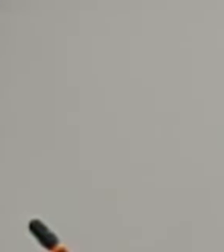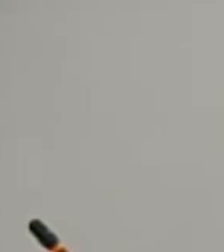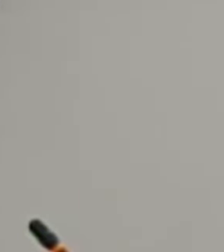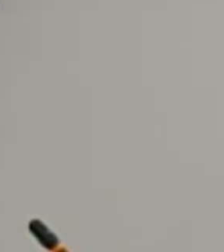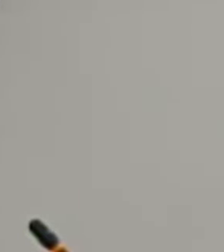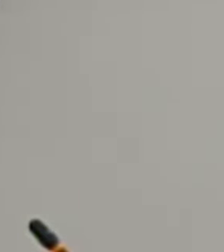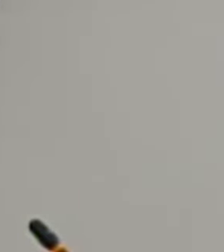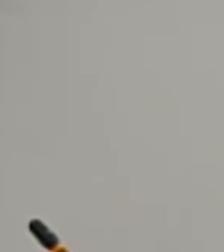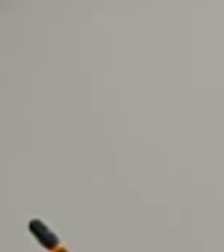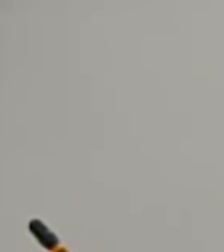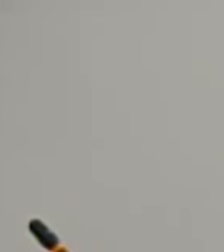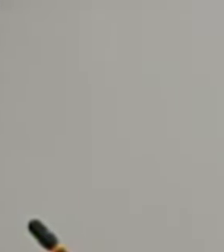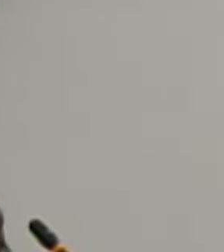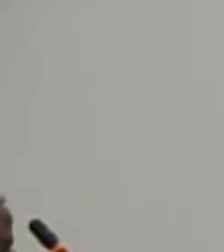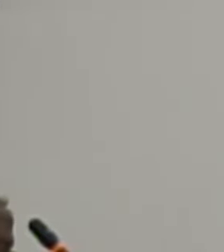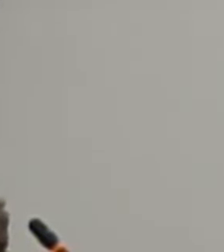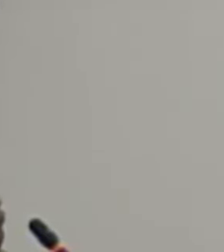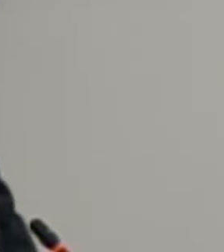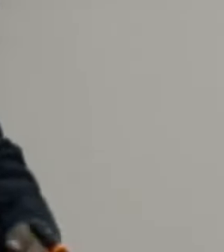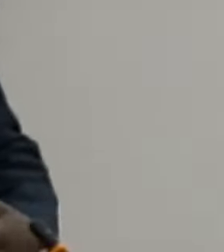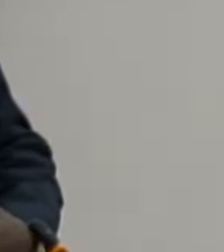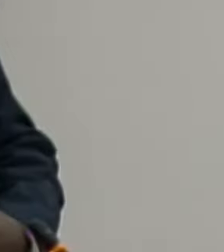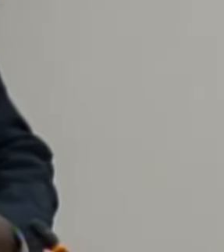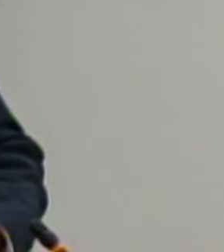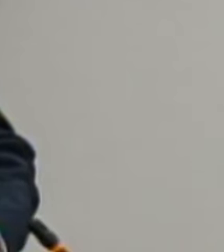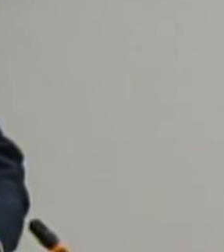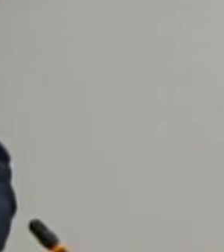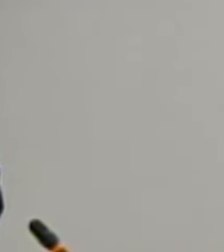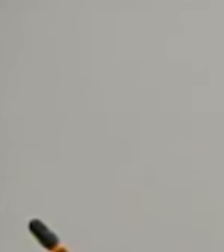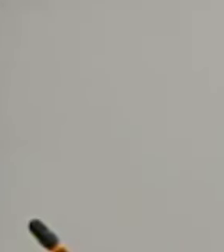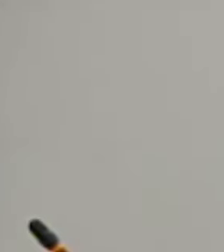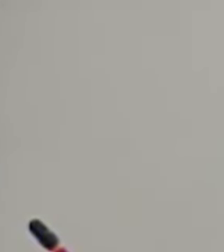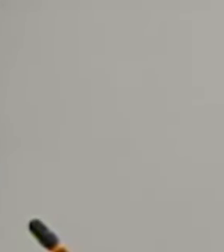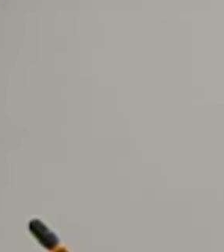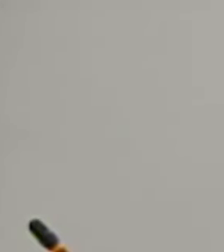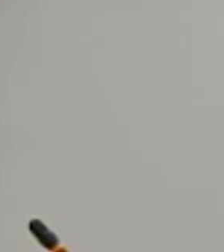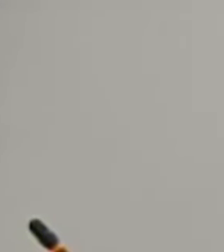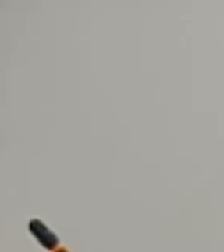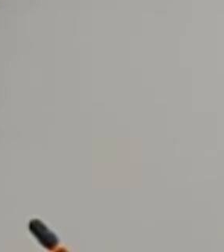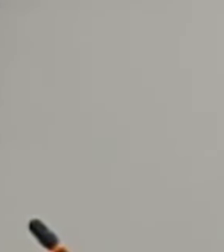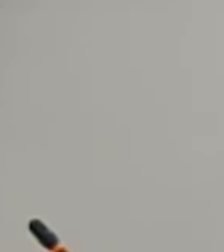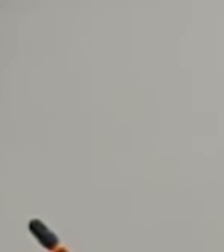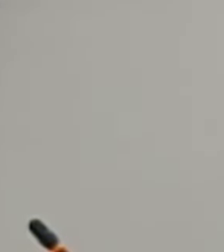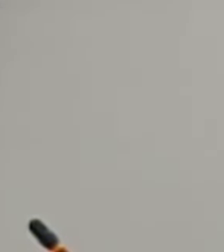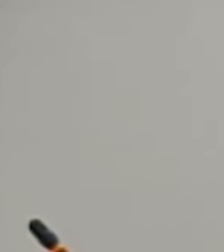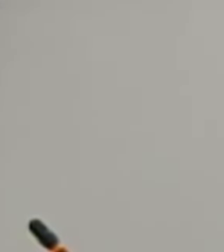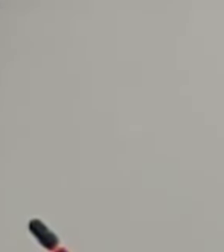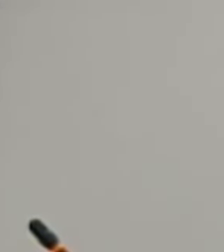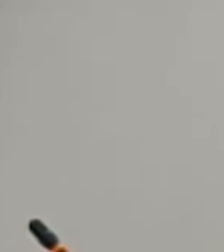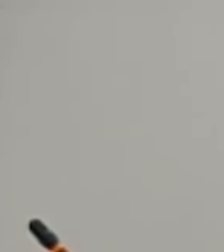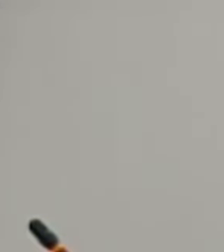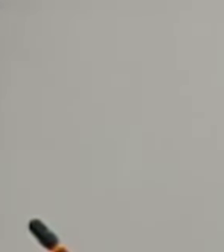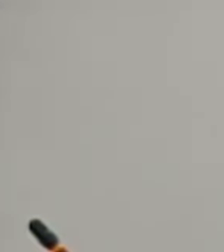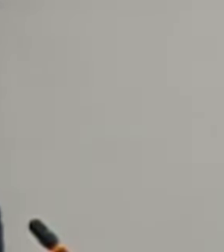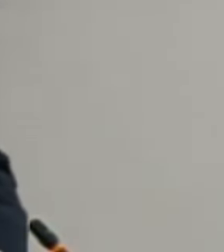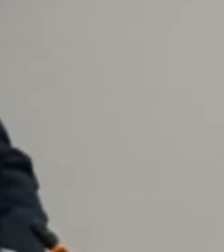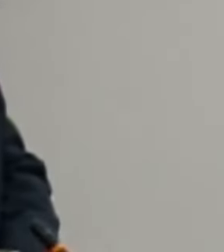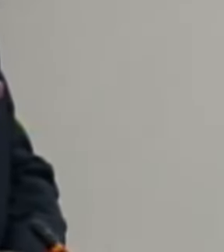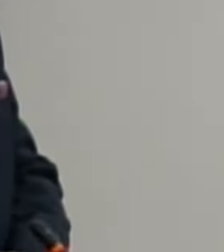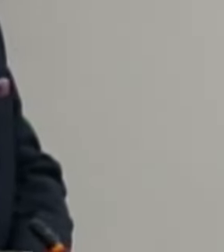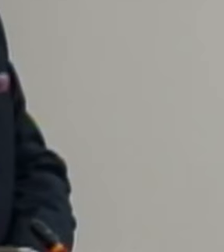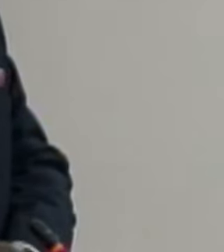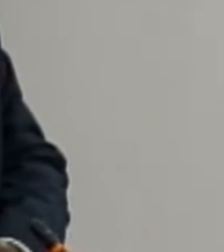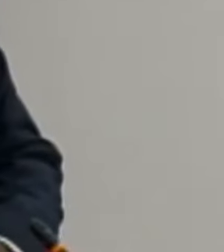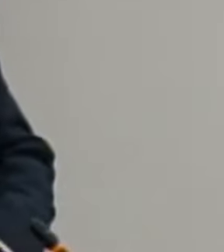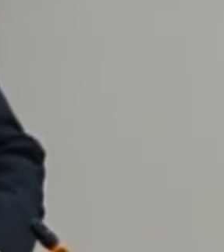committee in fact there are several committees at this time at least two I am aware of that are doing